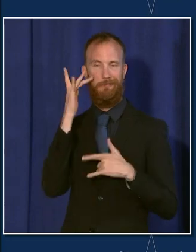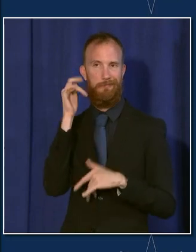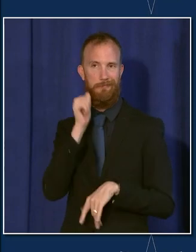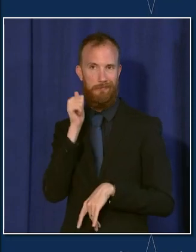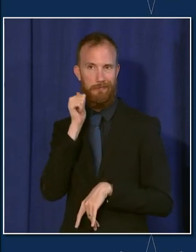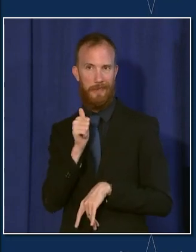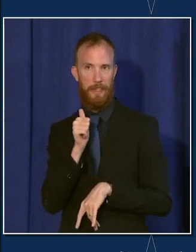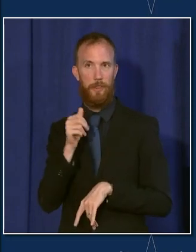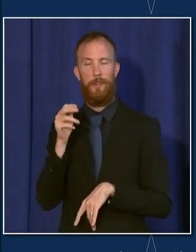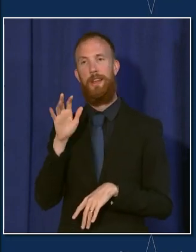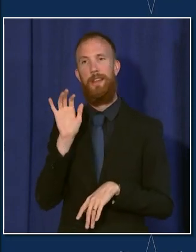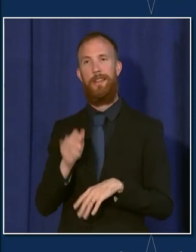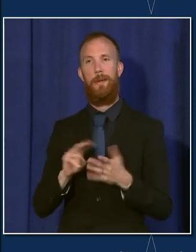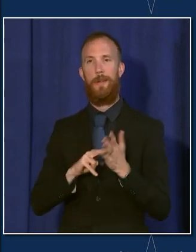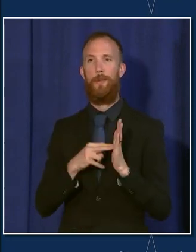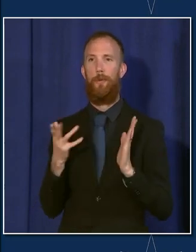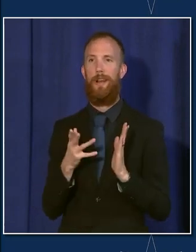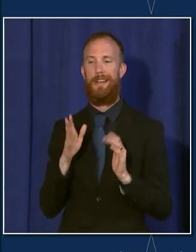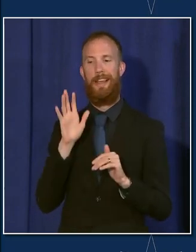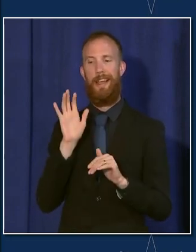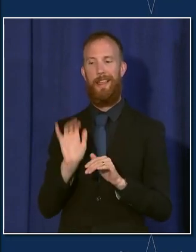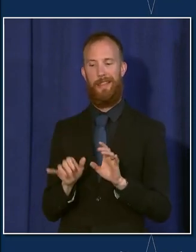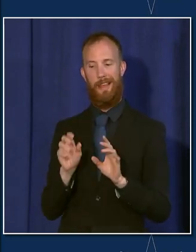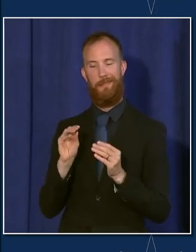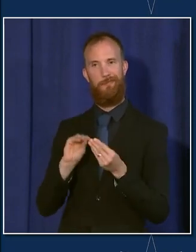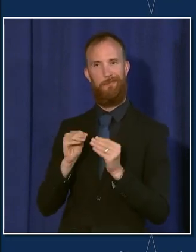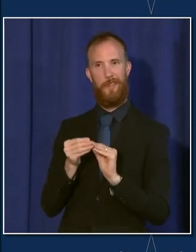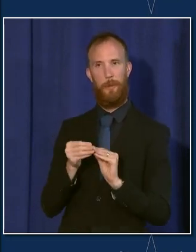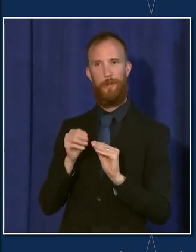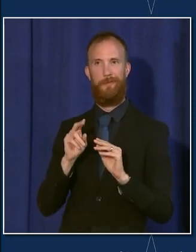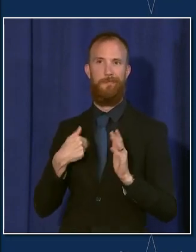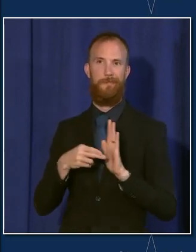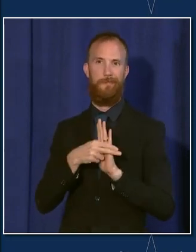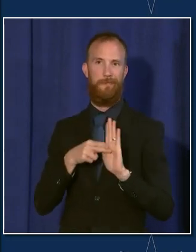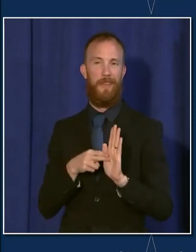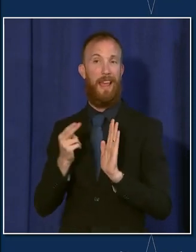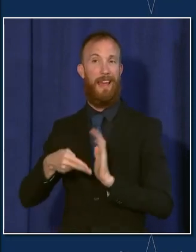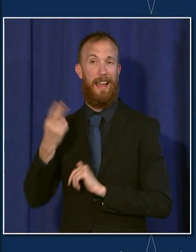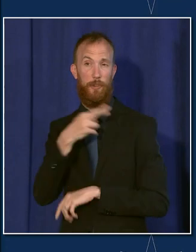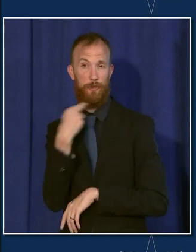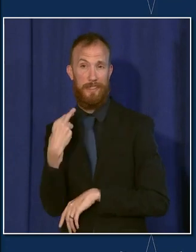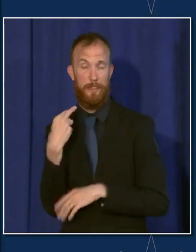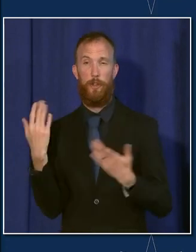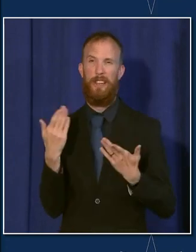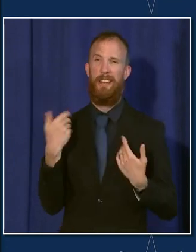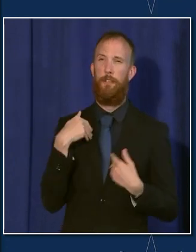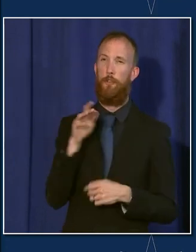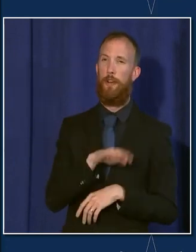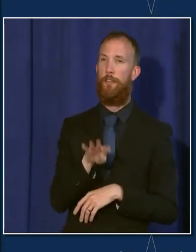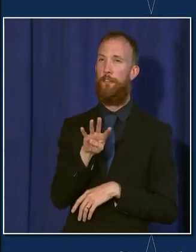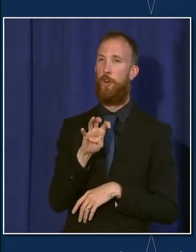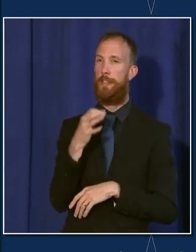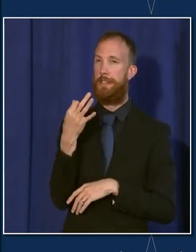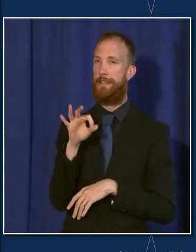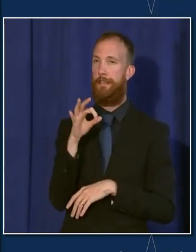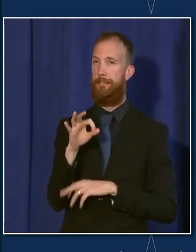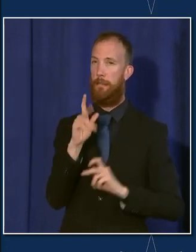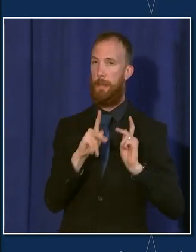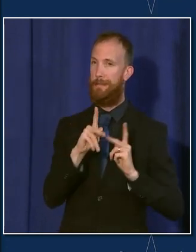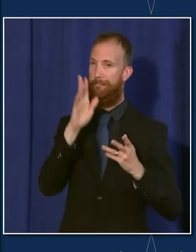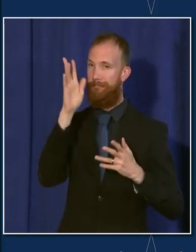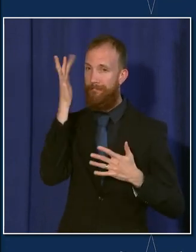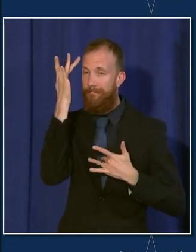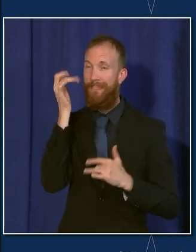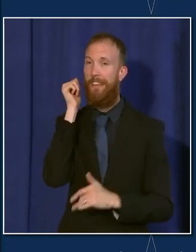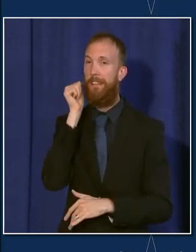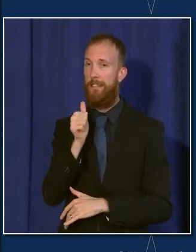metric move into higher risk. So here in Chicago, we are now averaging 419 COVID diagnoses per day.